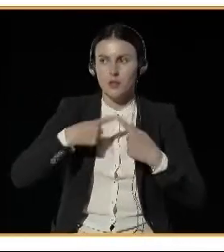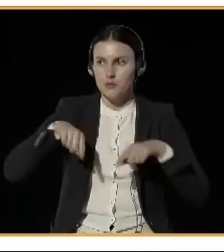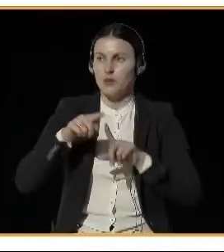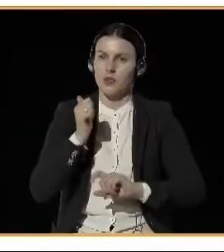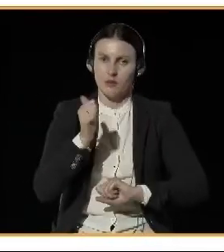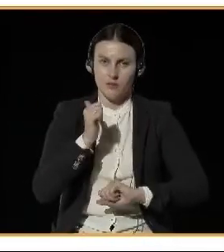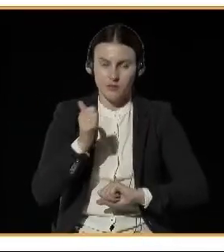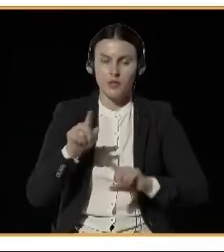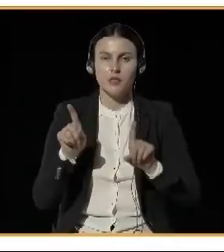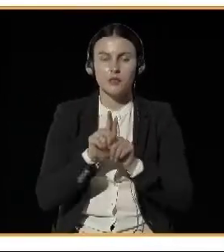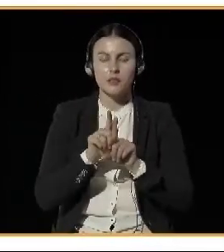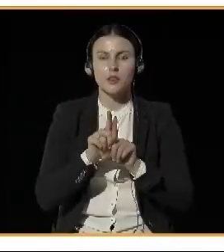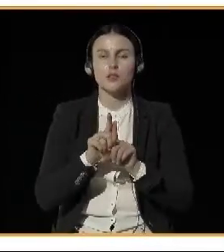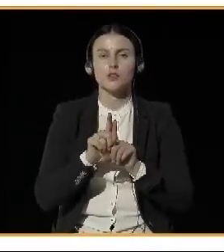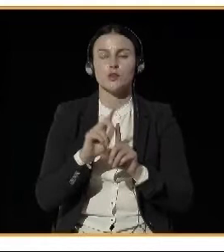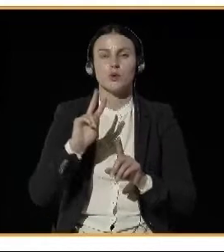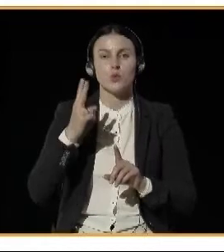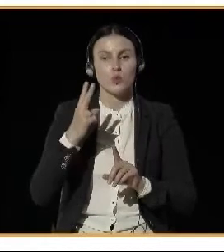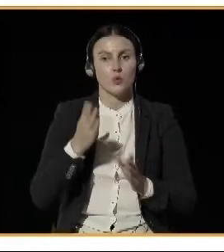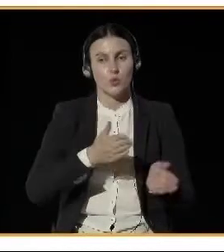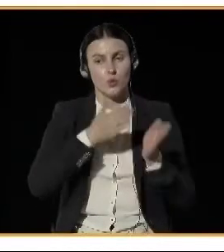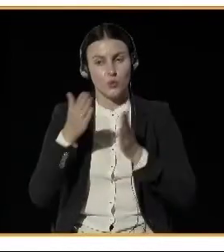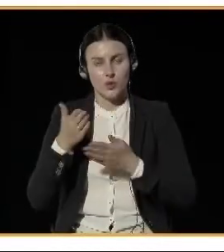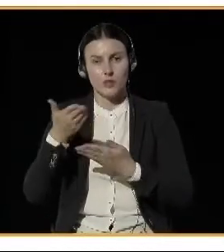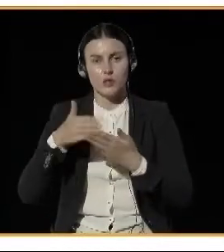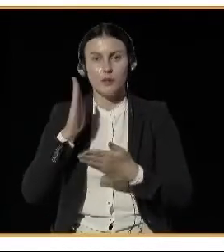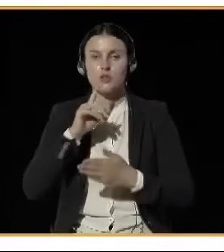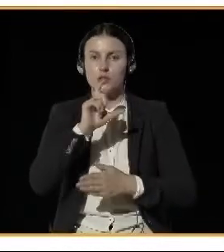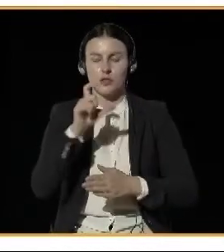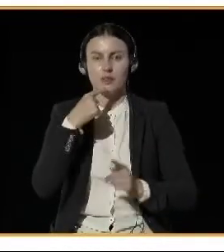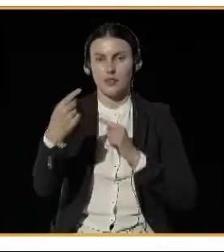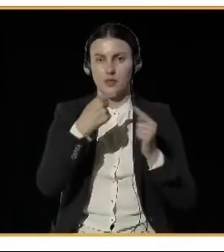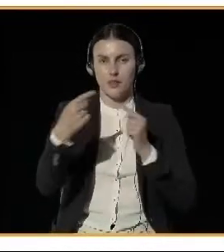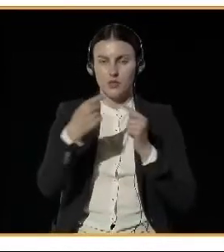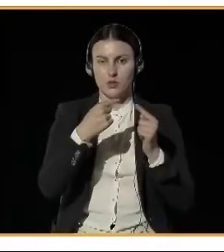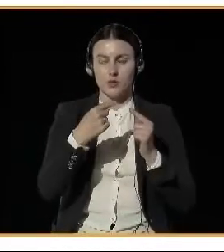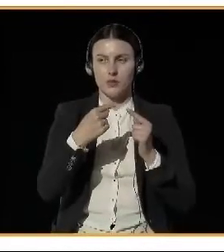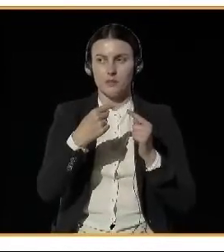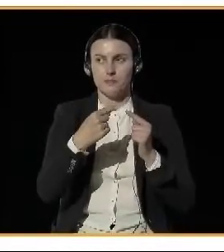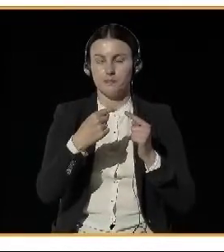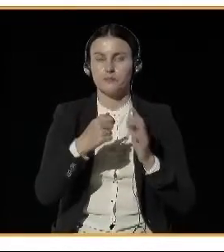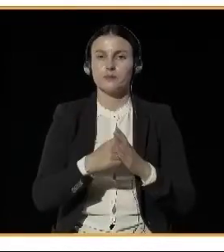the part for the discussion, hopefully a fruitful discussion with you as audience.